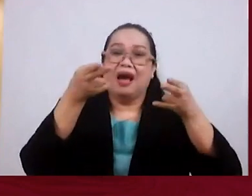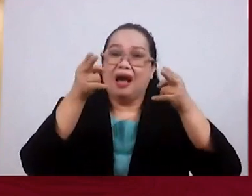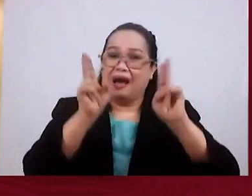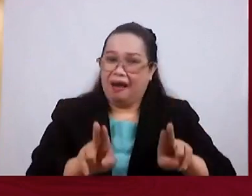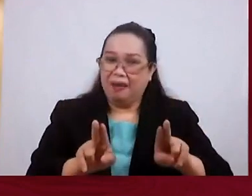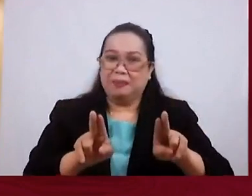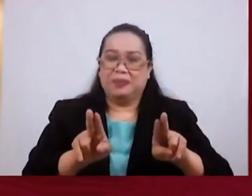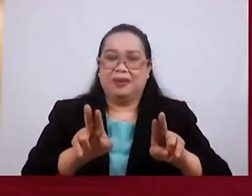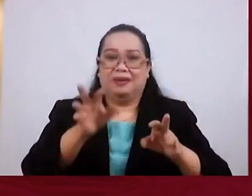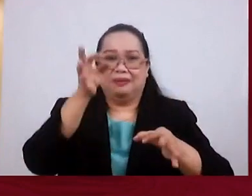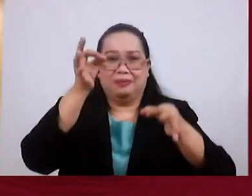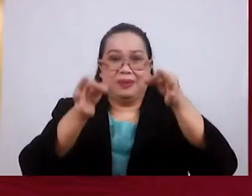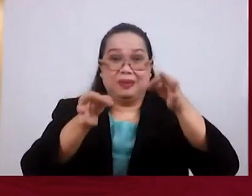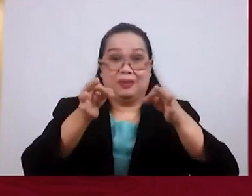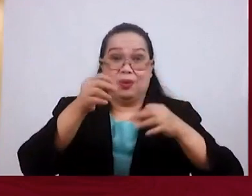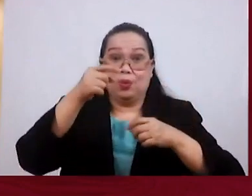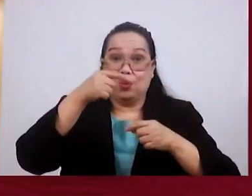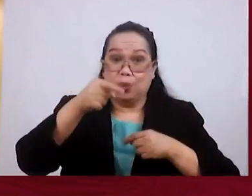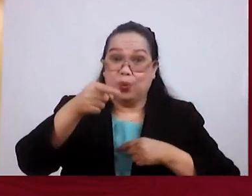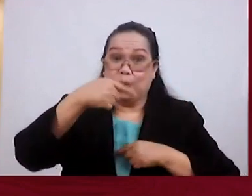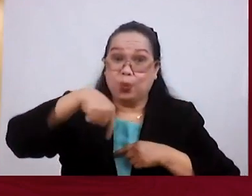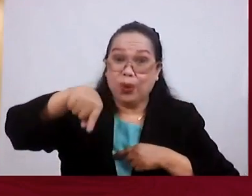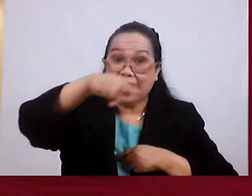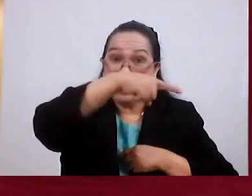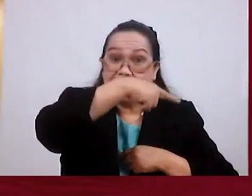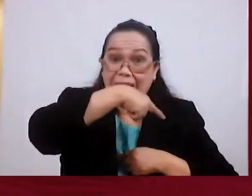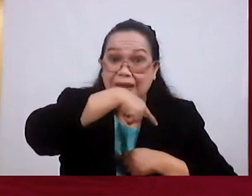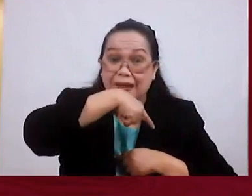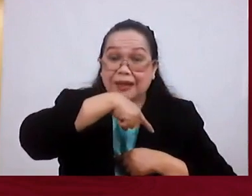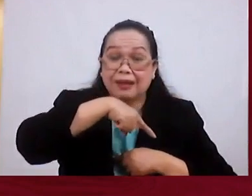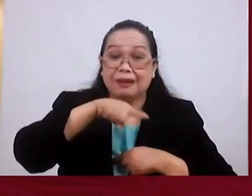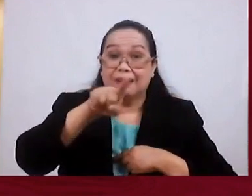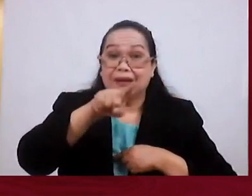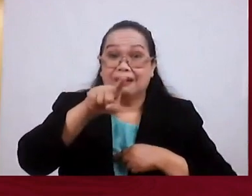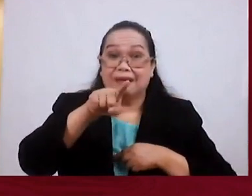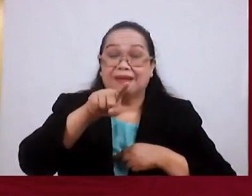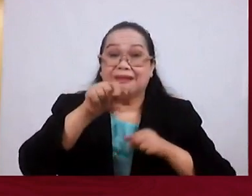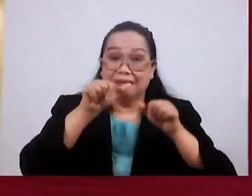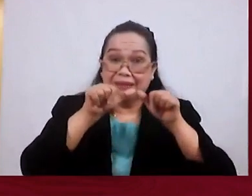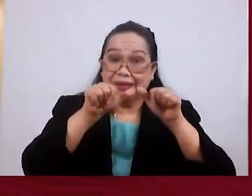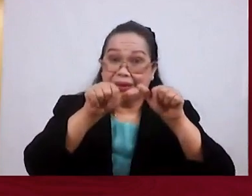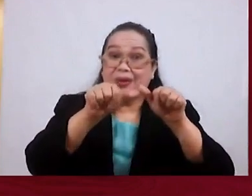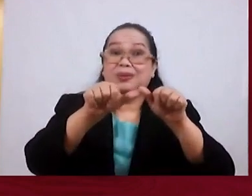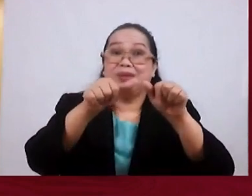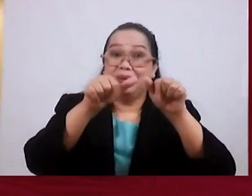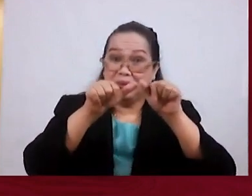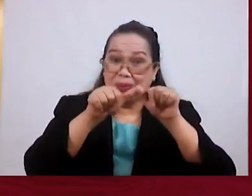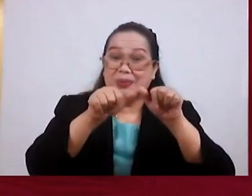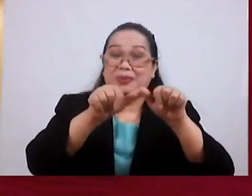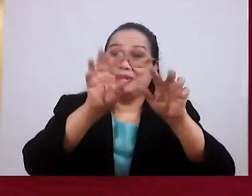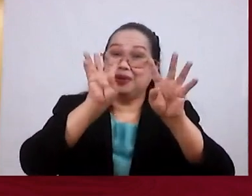When we go on deliberately